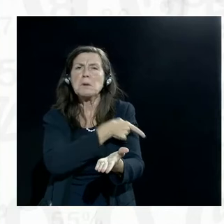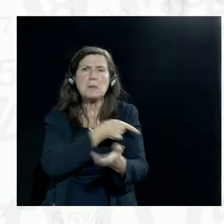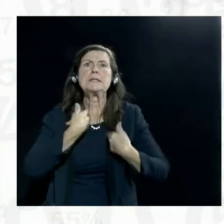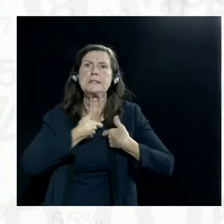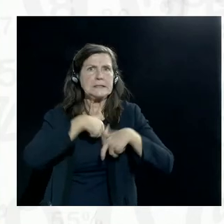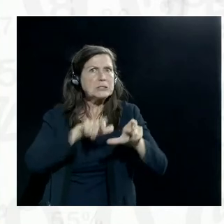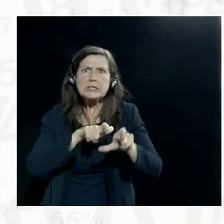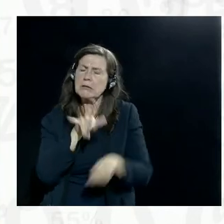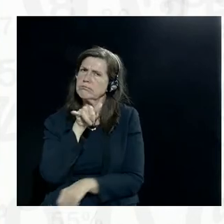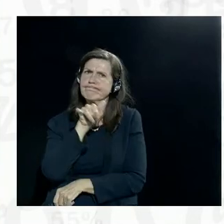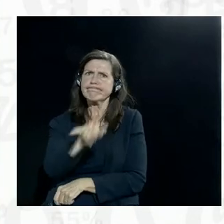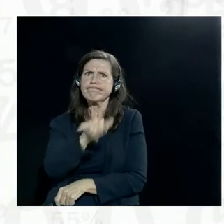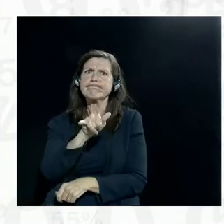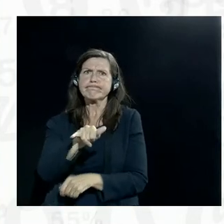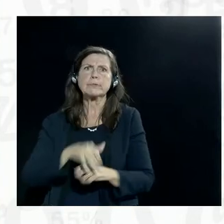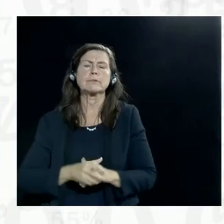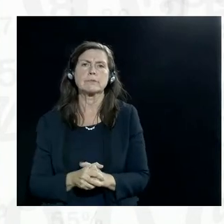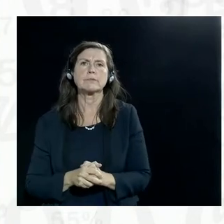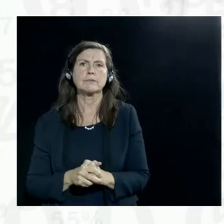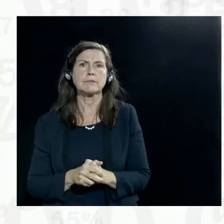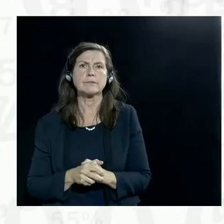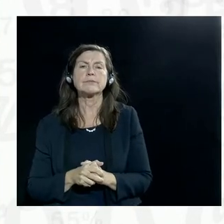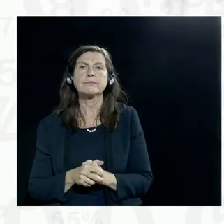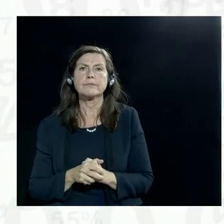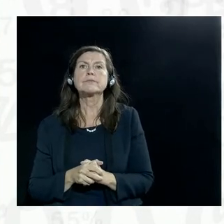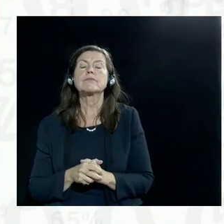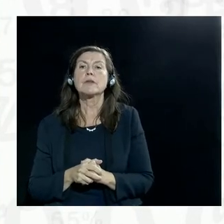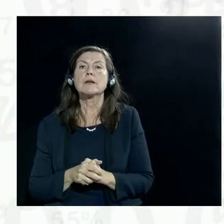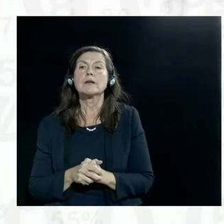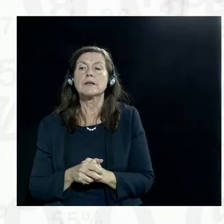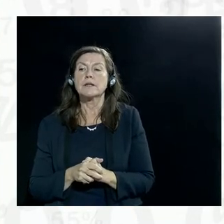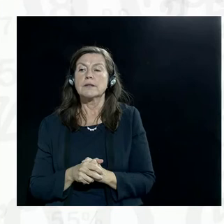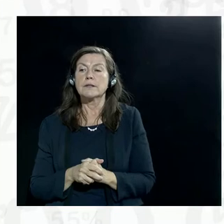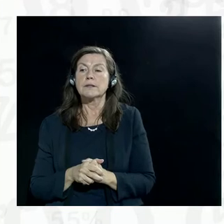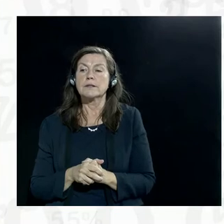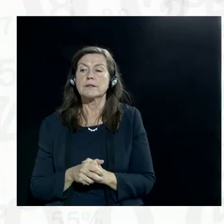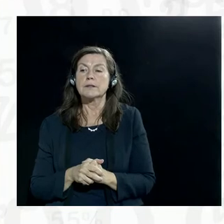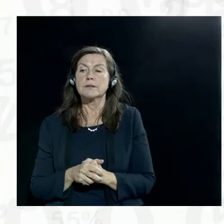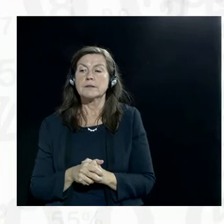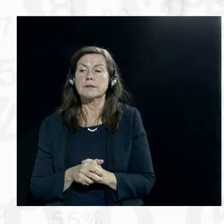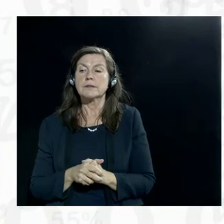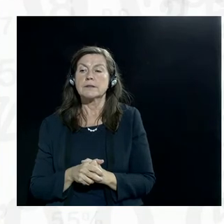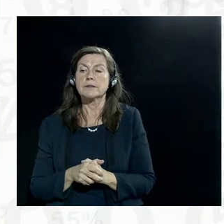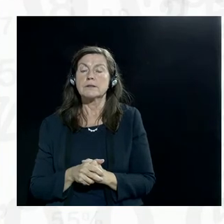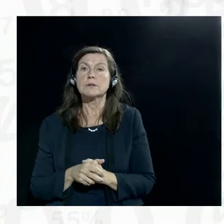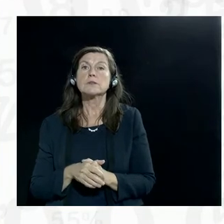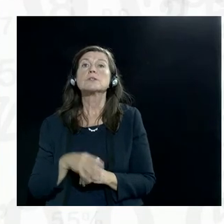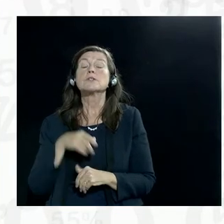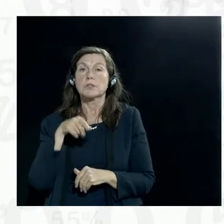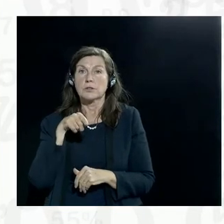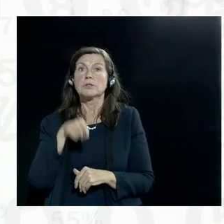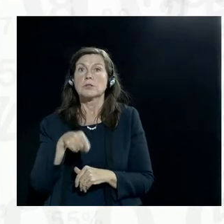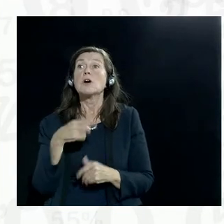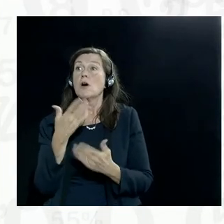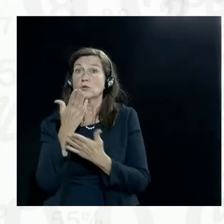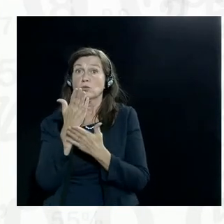What are the reasons behind such rejectionist movements? Well, some of that is politically motivated, of